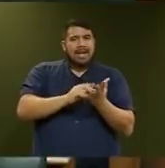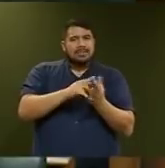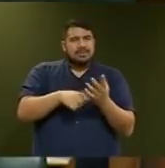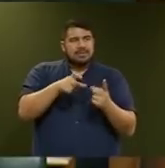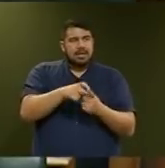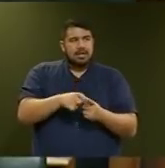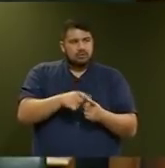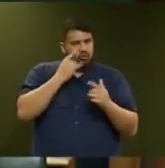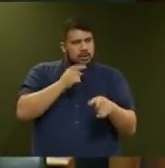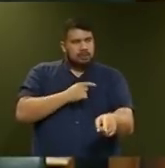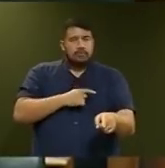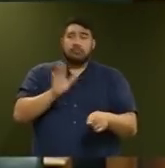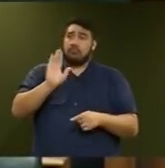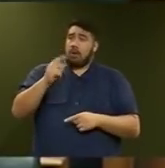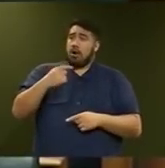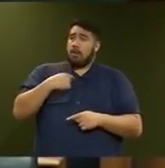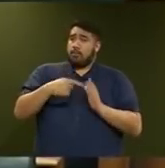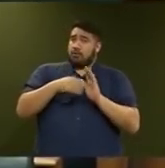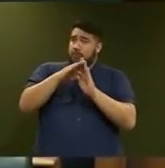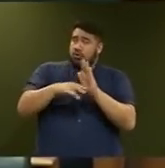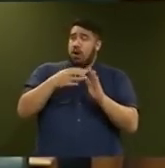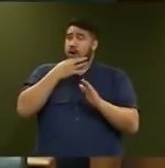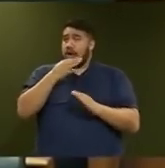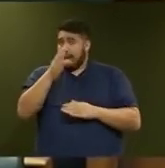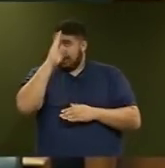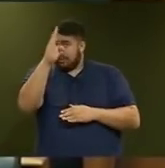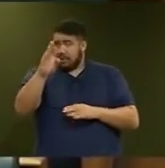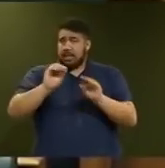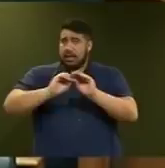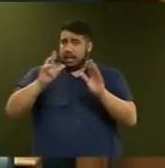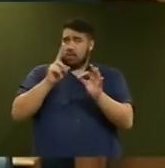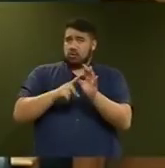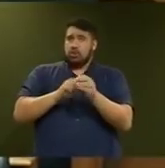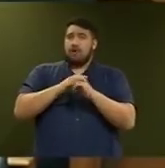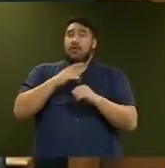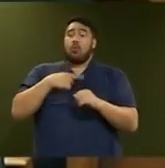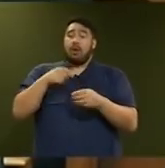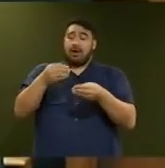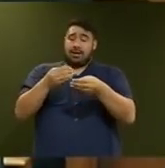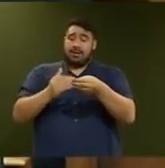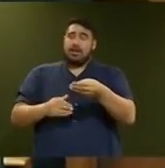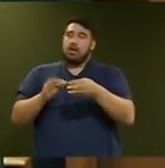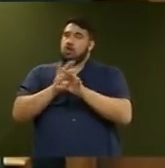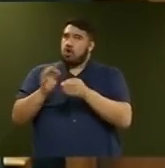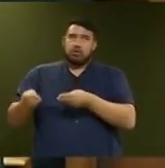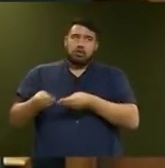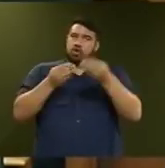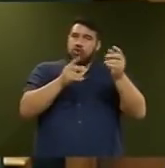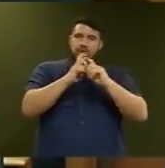I asked the Acting Prime Minister a very clear question about why this didn't go to Cabinet. He made clear it did.